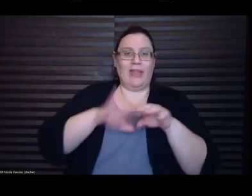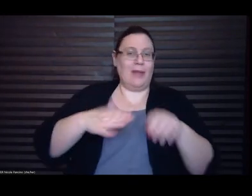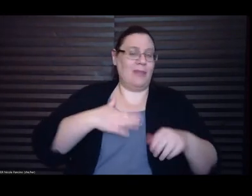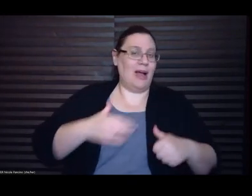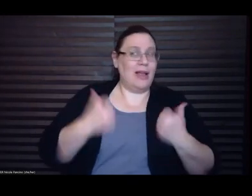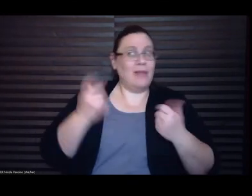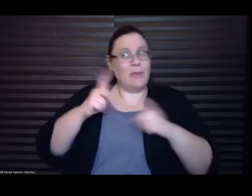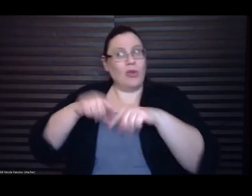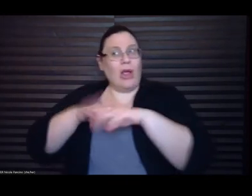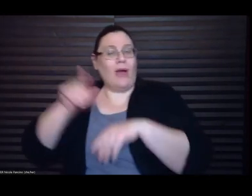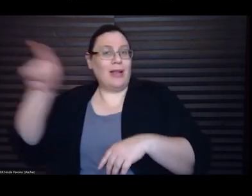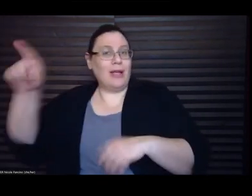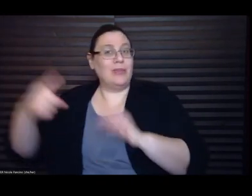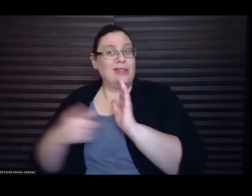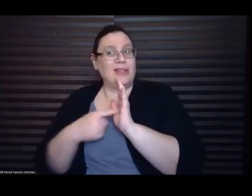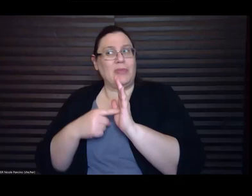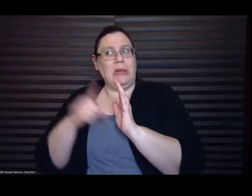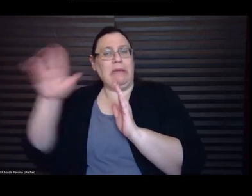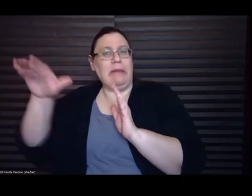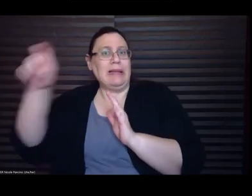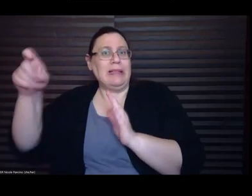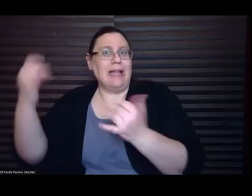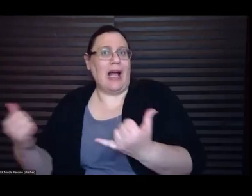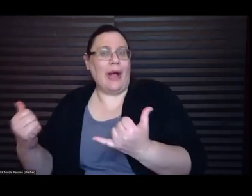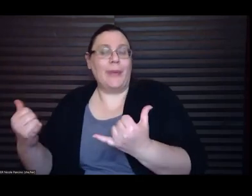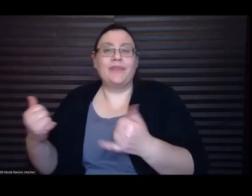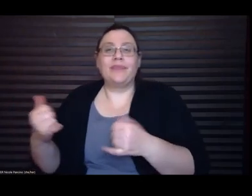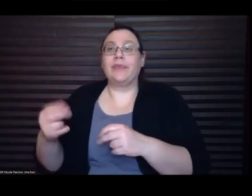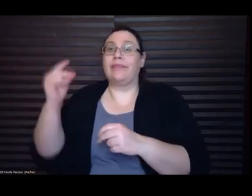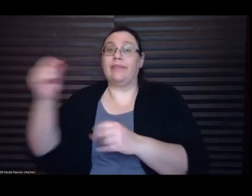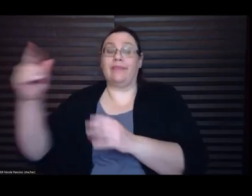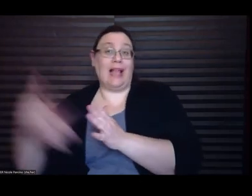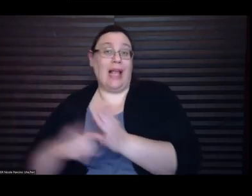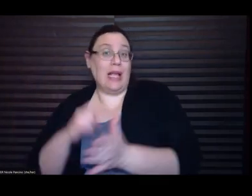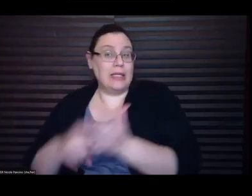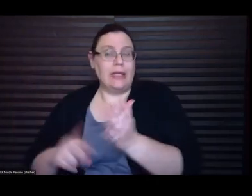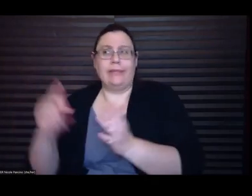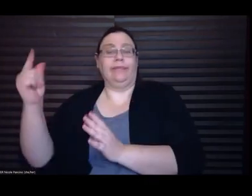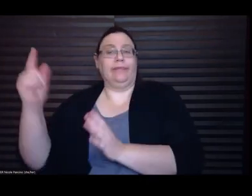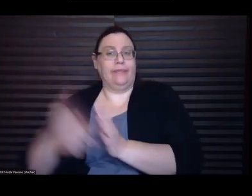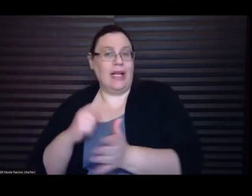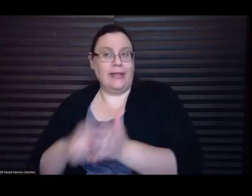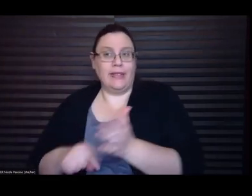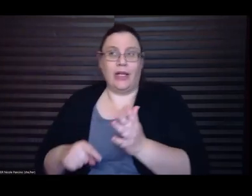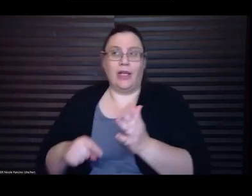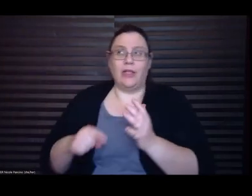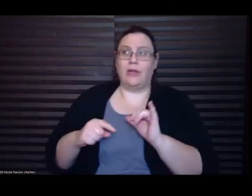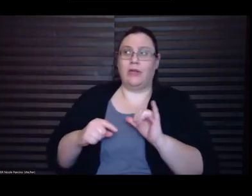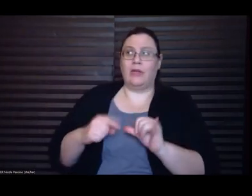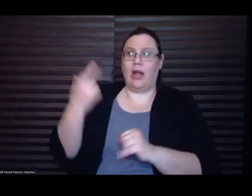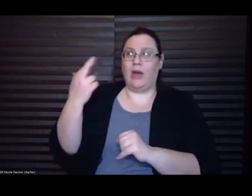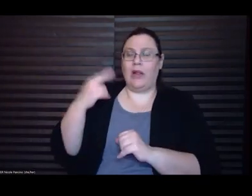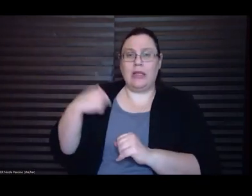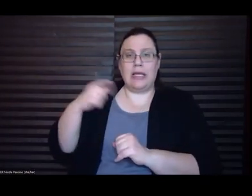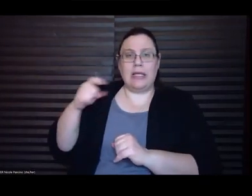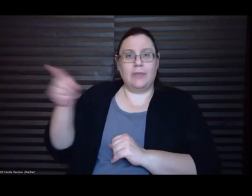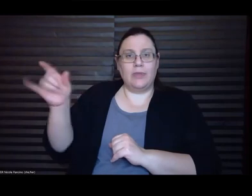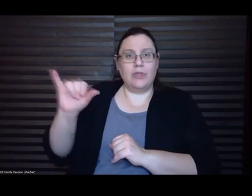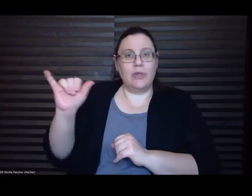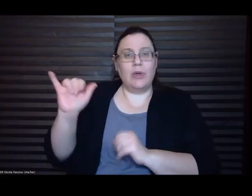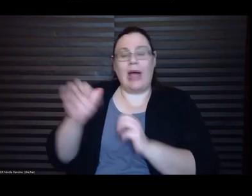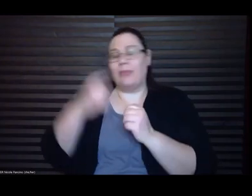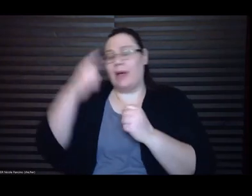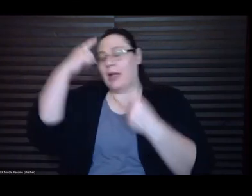cancellations, I realize that I need him too. In a way that makes my dreams delirious expressions of thirst, long stresses of yellow desert,